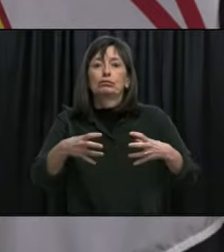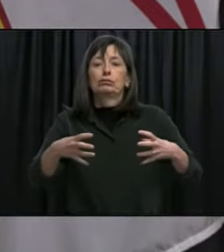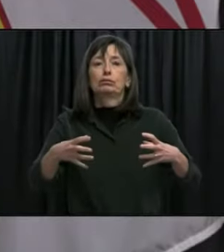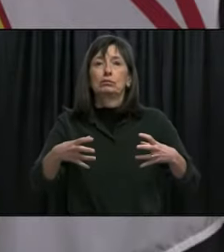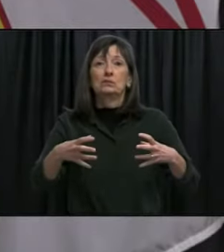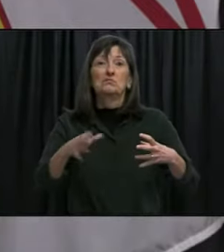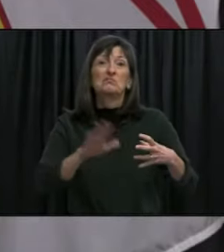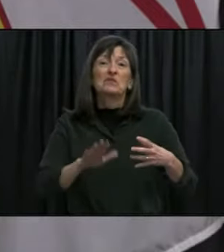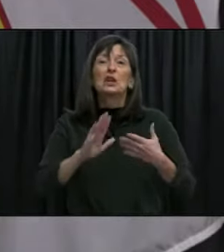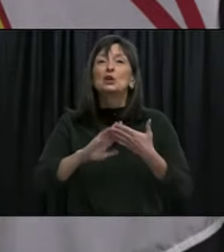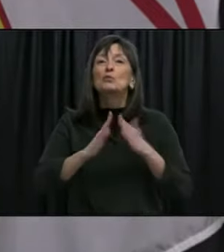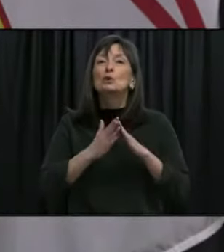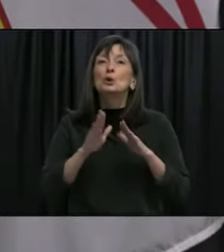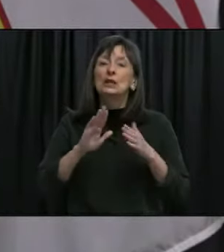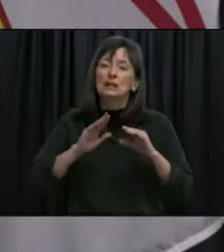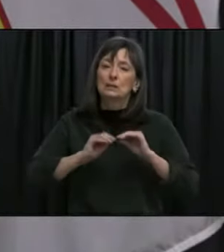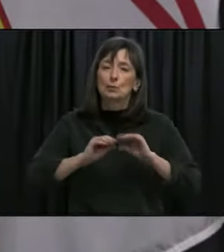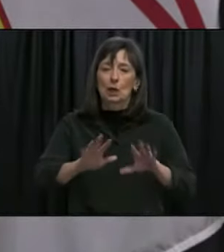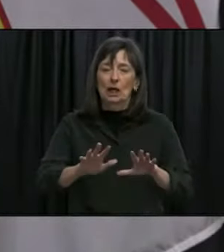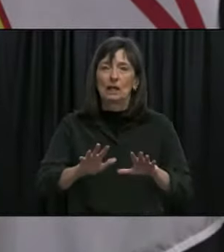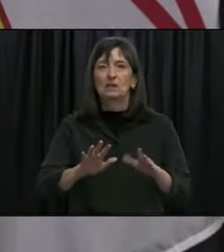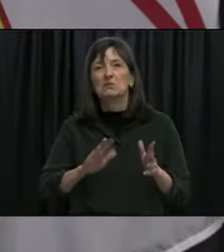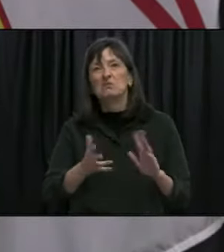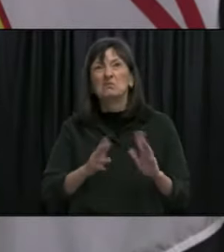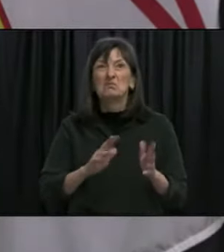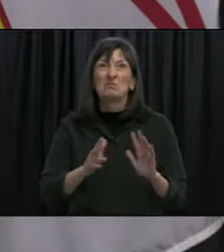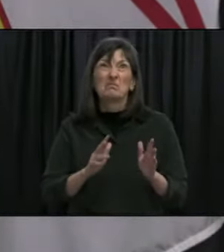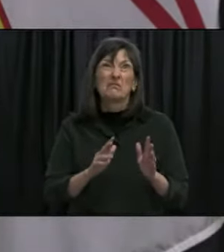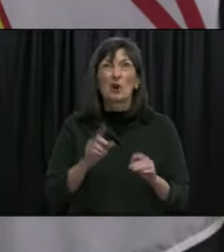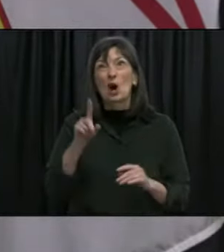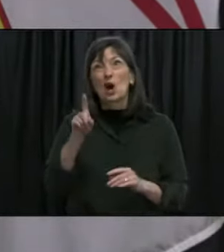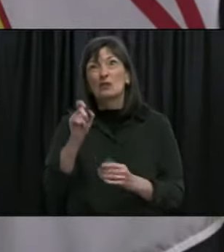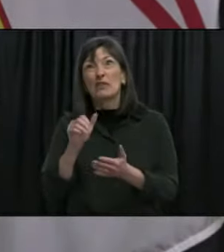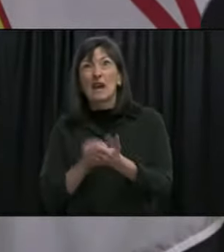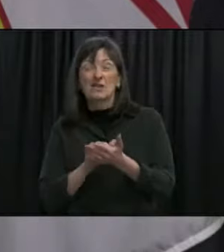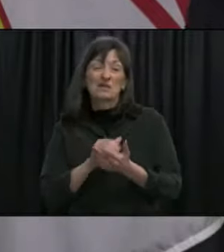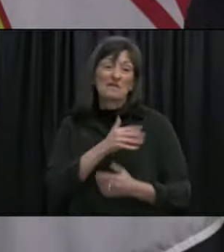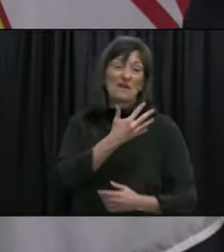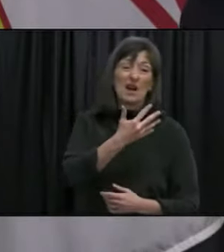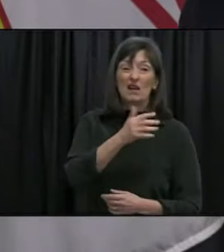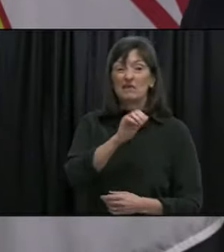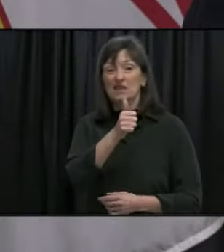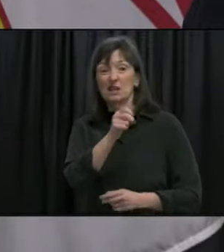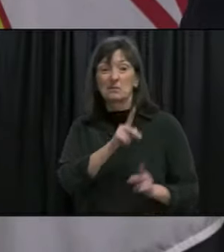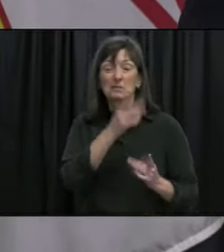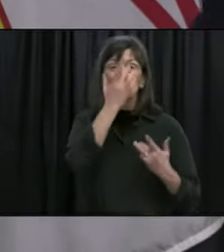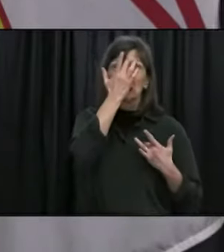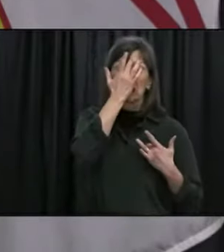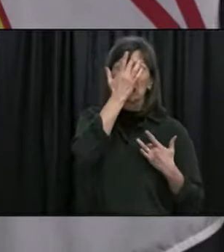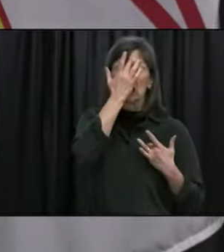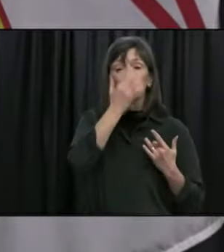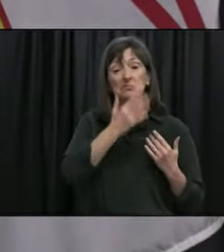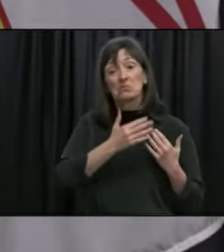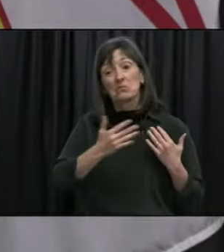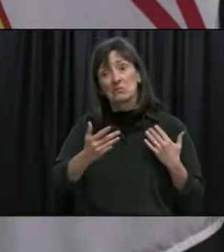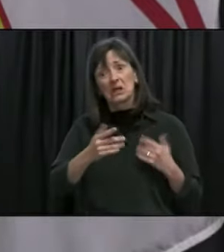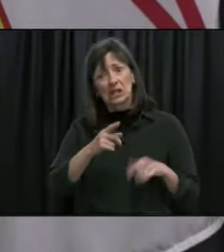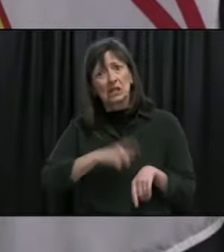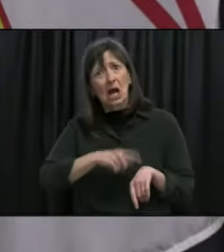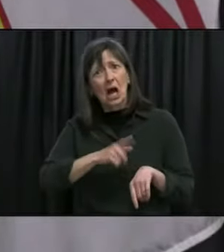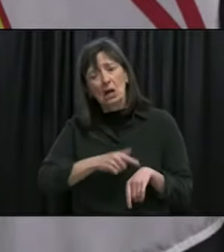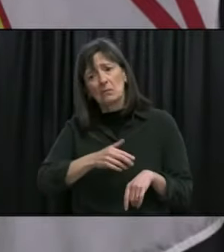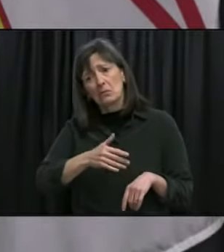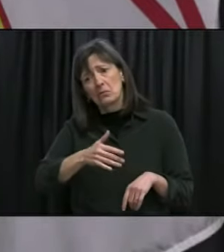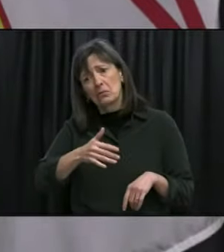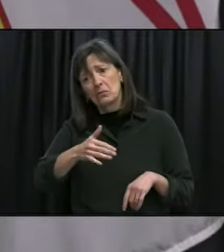estimated to be between 5-10 per 100,000 before it really hit that deep spike of an